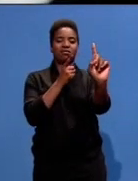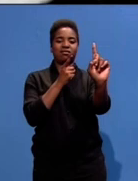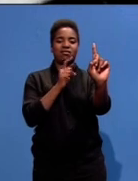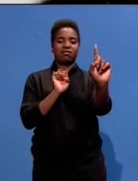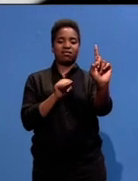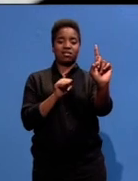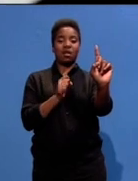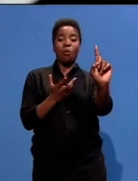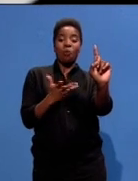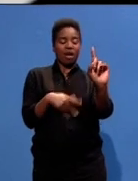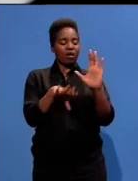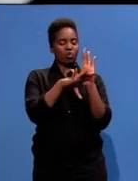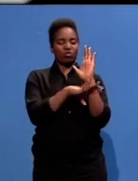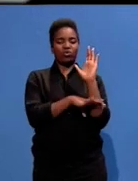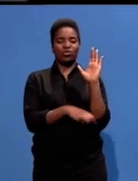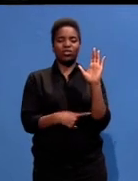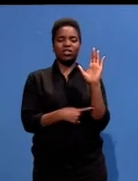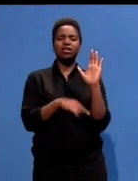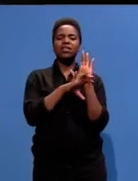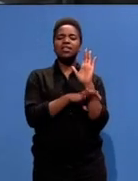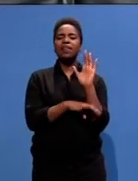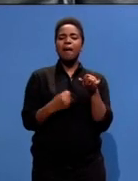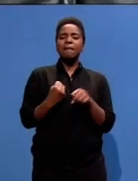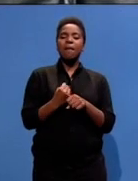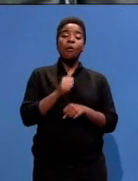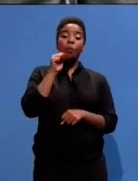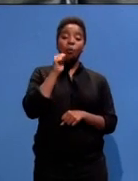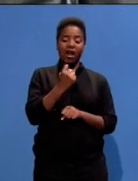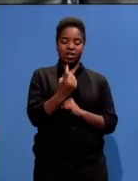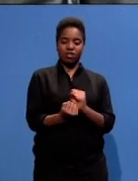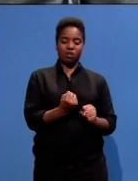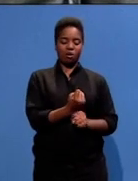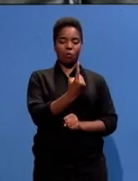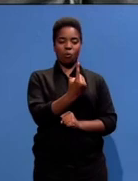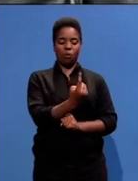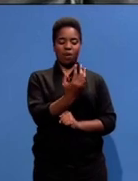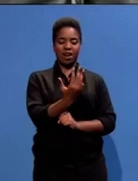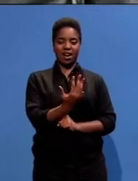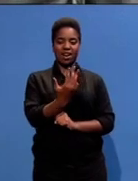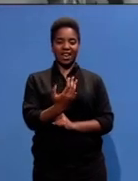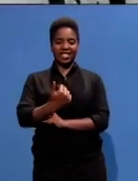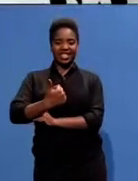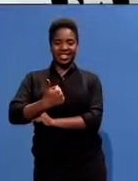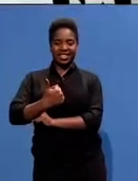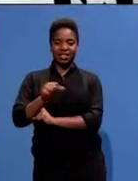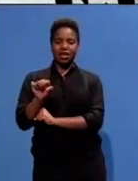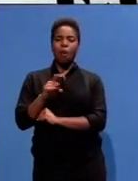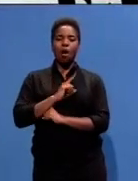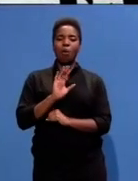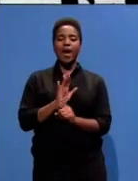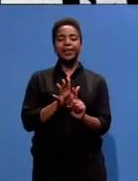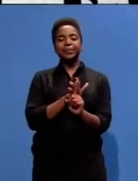constitution, finally adopted in 1996. So I think it's a mistake to romanticise